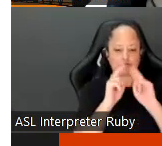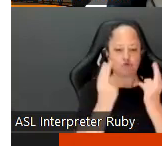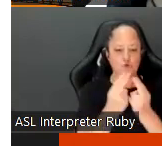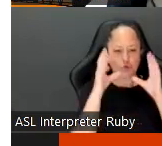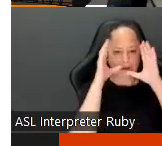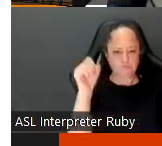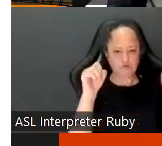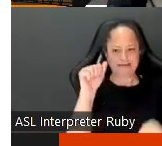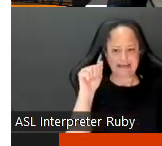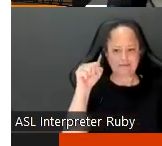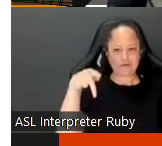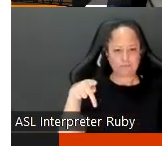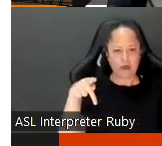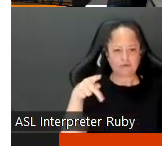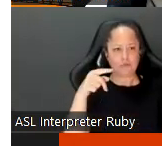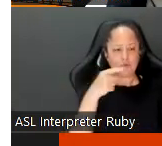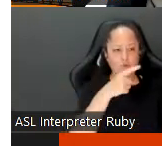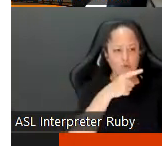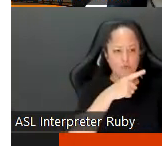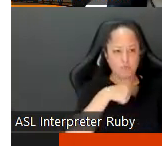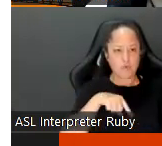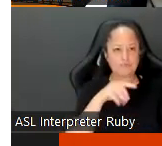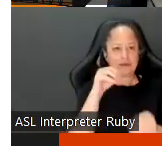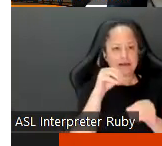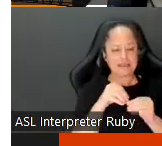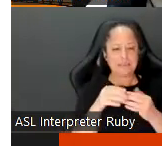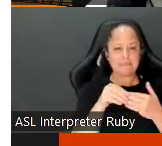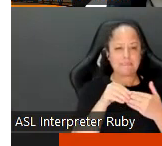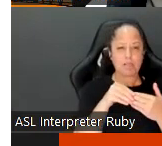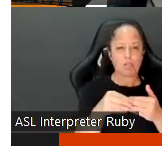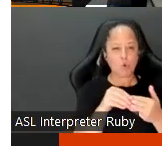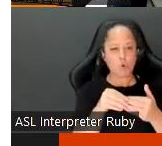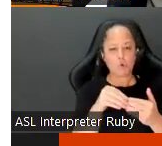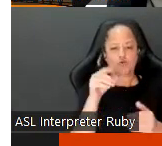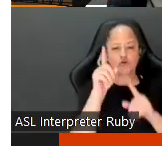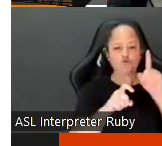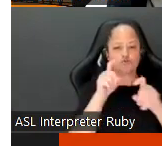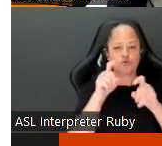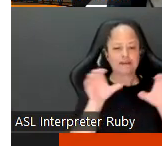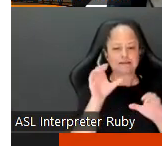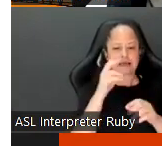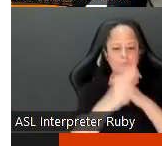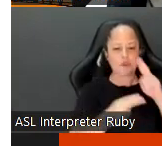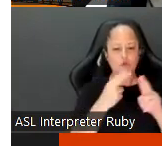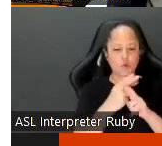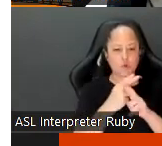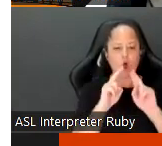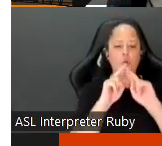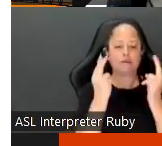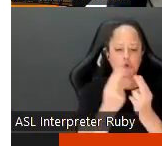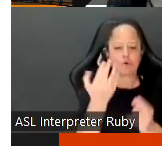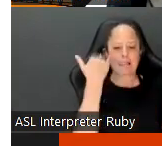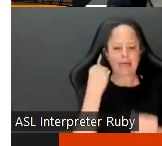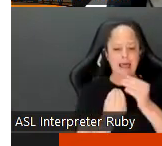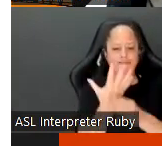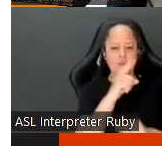possible um we've been in a loose uh in a loose survey that was done by the union last spring um of those